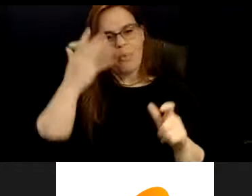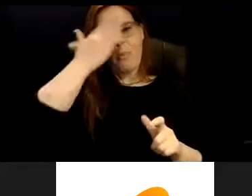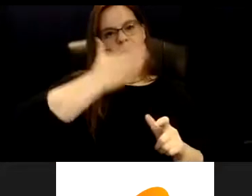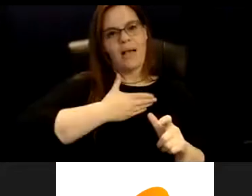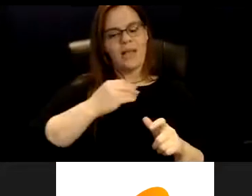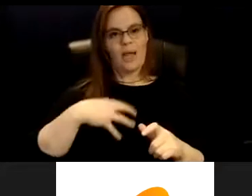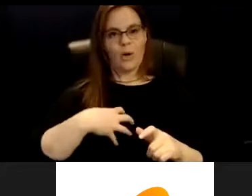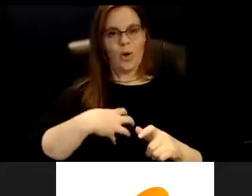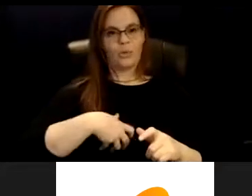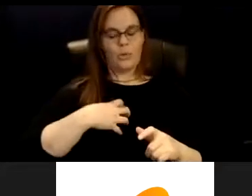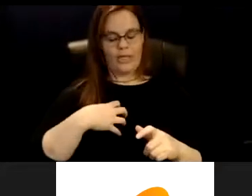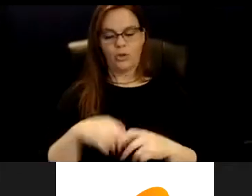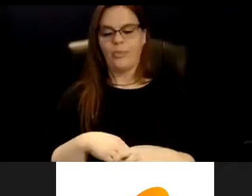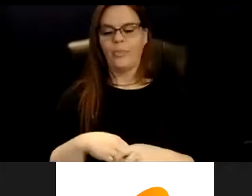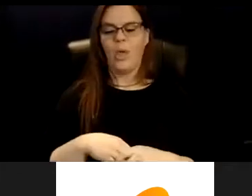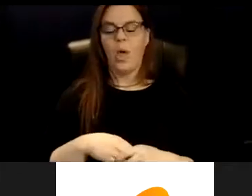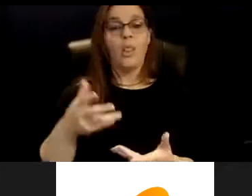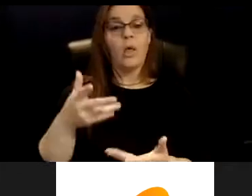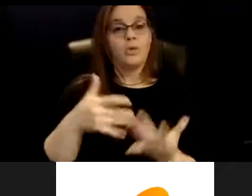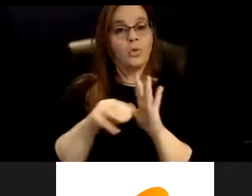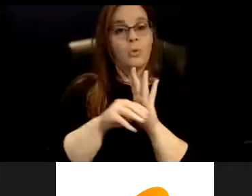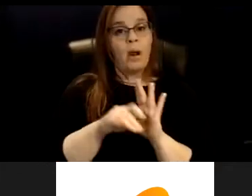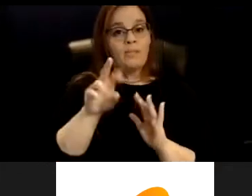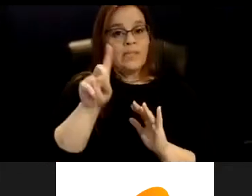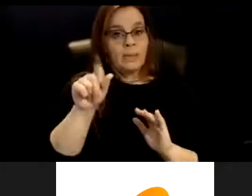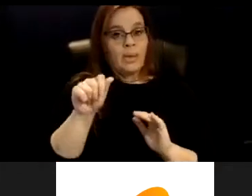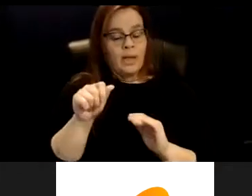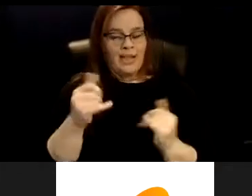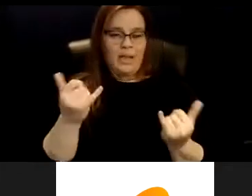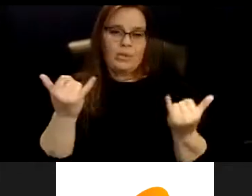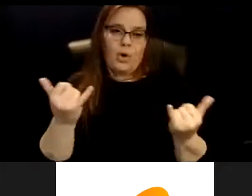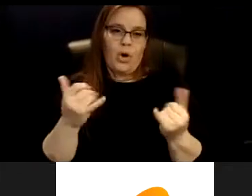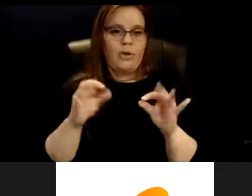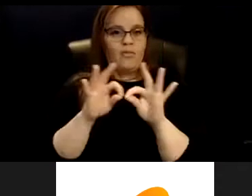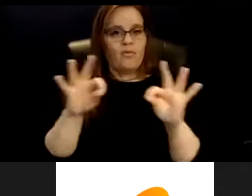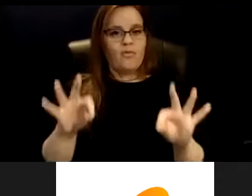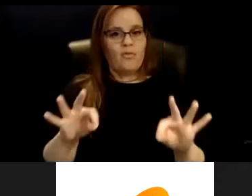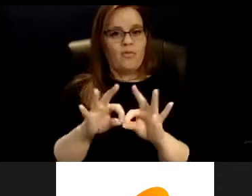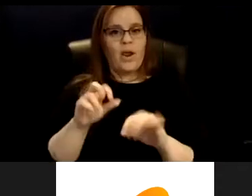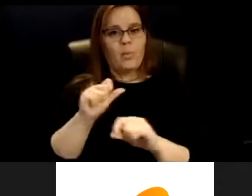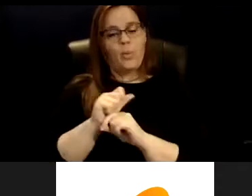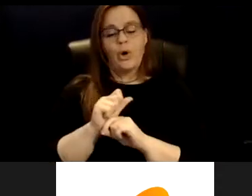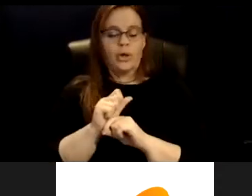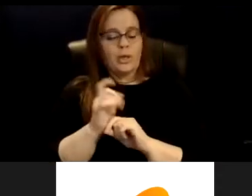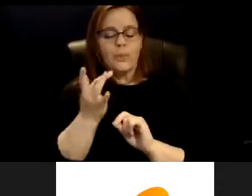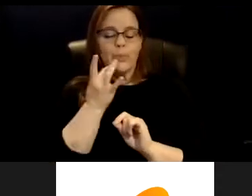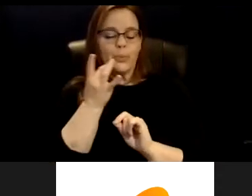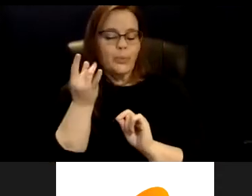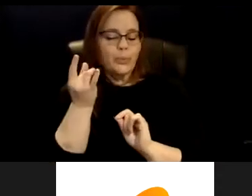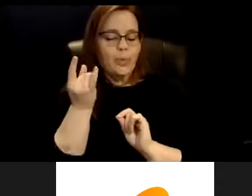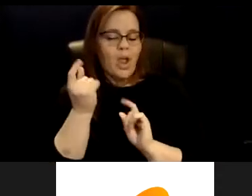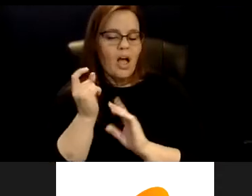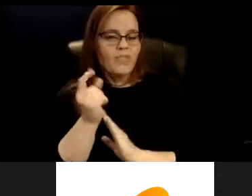is currently the framework du jour or the framework of the moment, but it is being